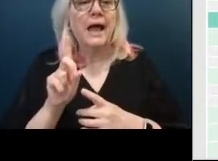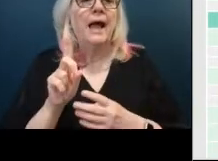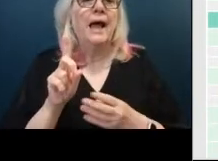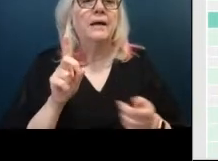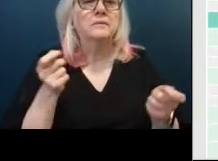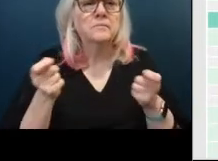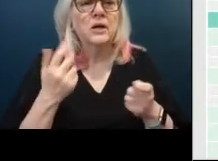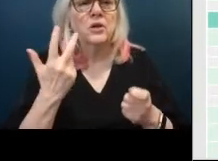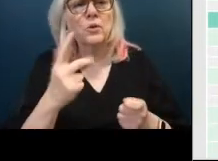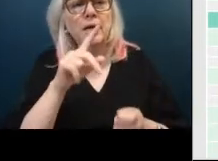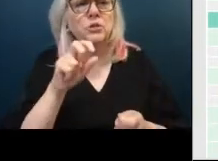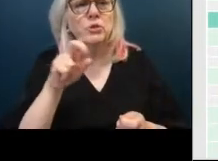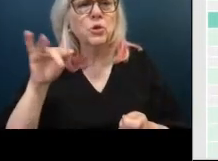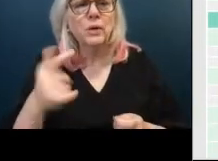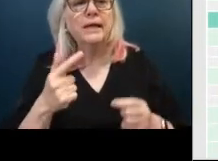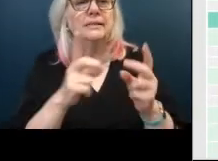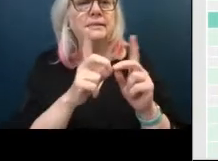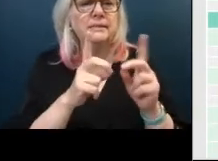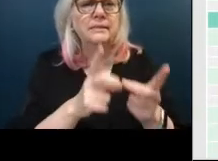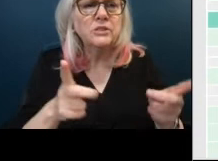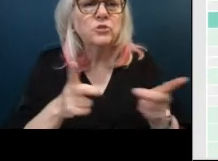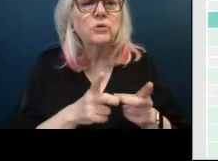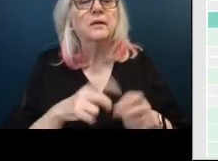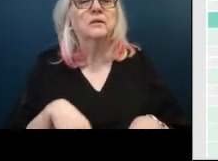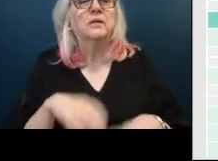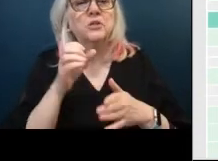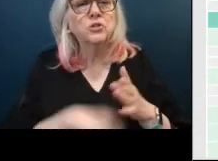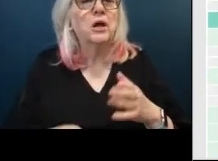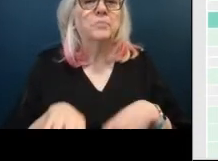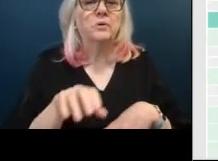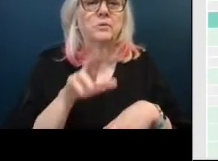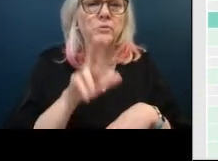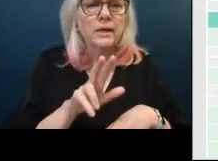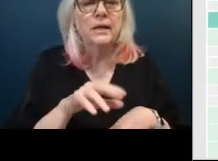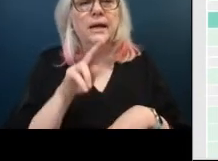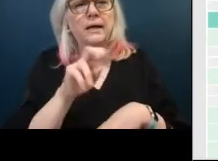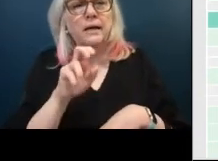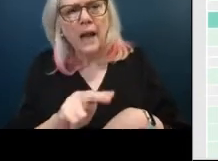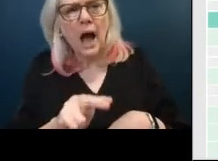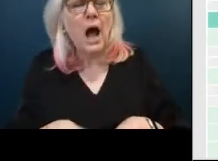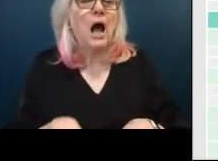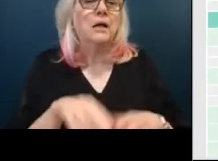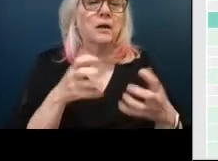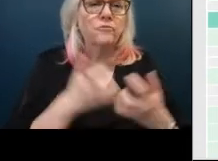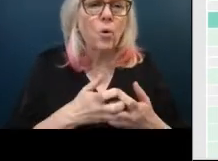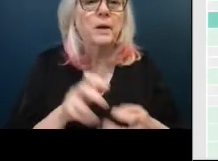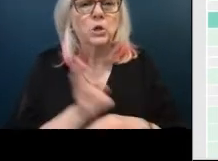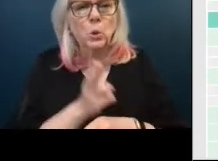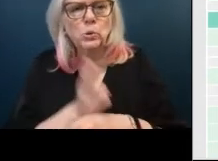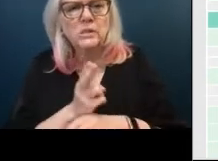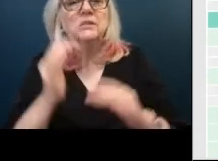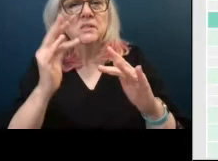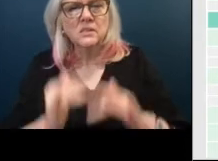districts and overlay zoning chart chapter three article four section five non-conforming uses and chapter four article nine section six historical